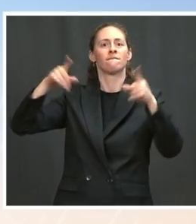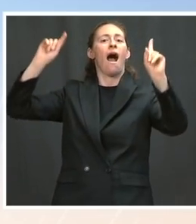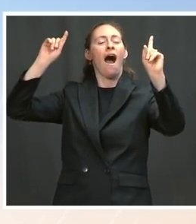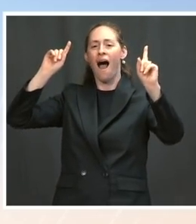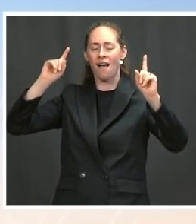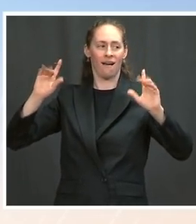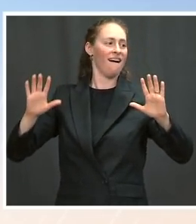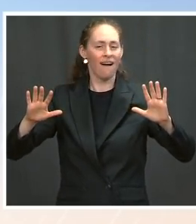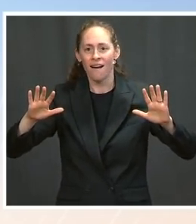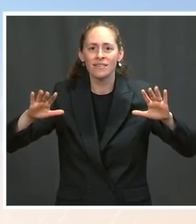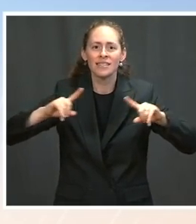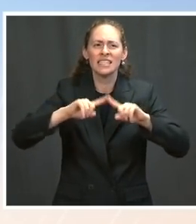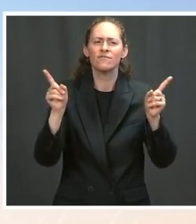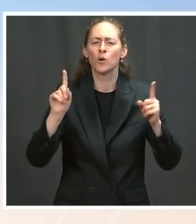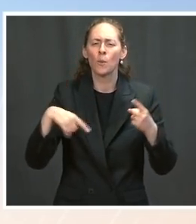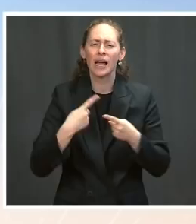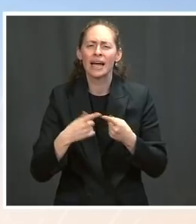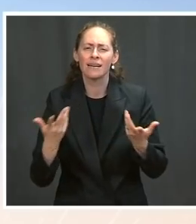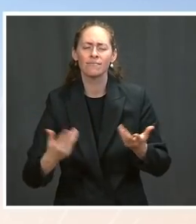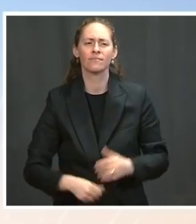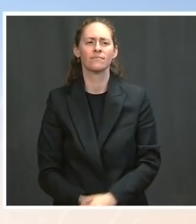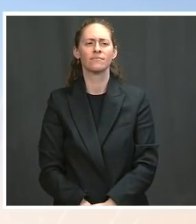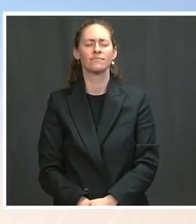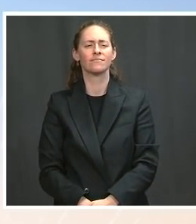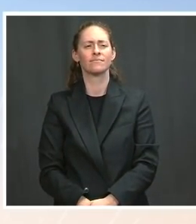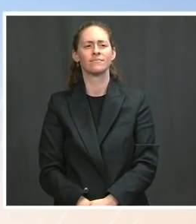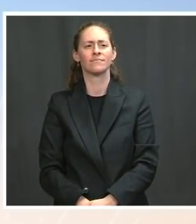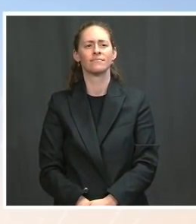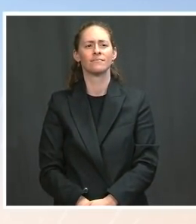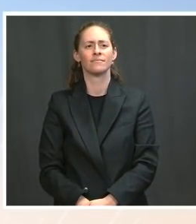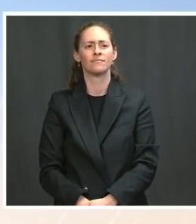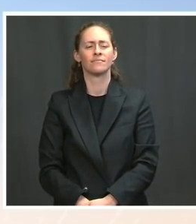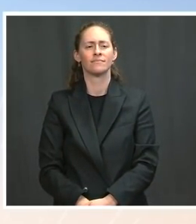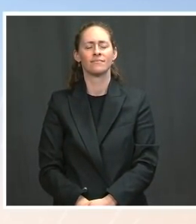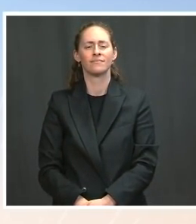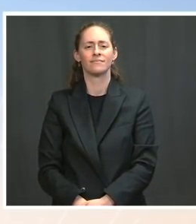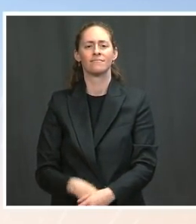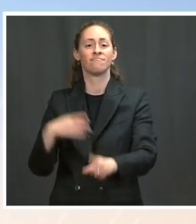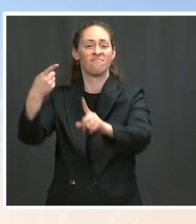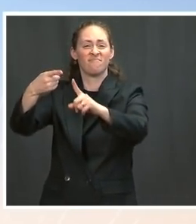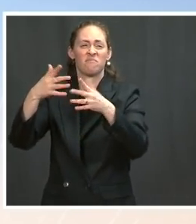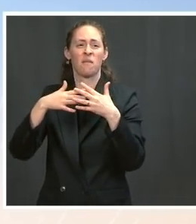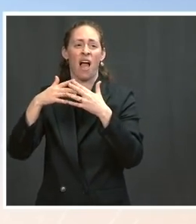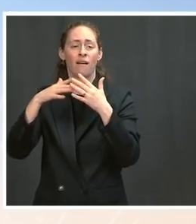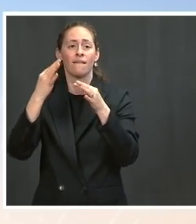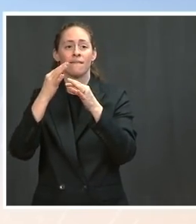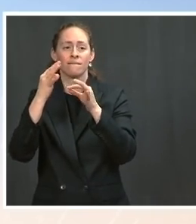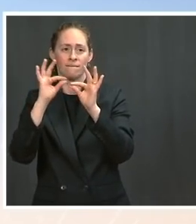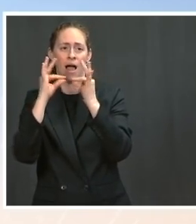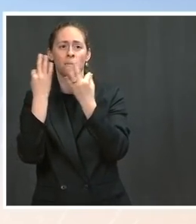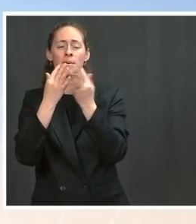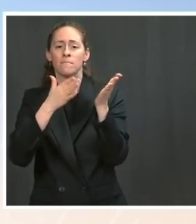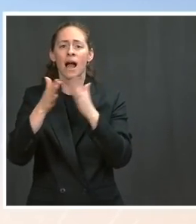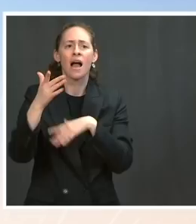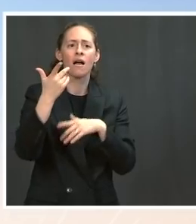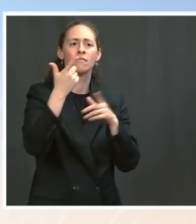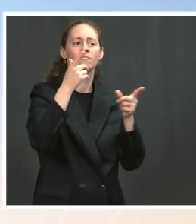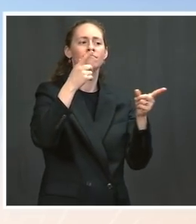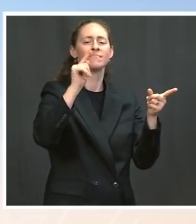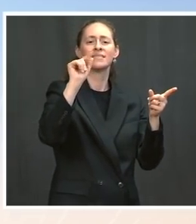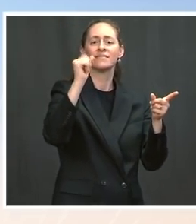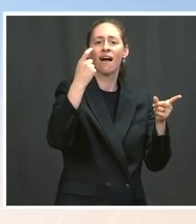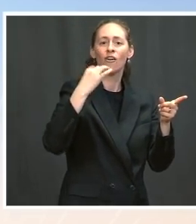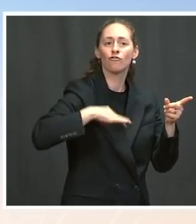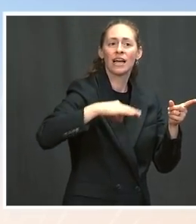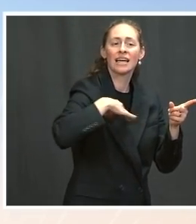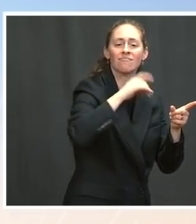Plan, which has the biggest components of the five-year extension of the child tax credit. Obviously, there are still components of that that are being extended, that are